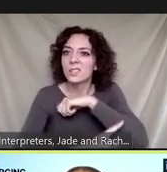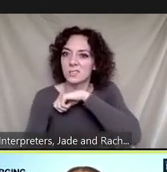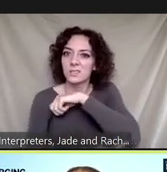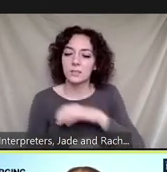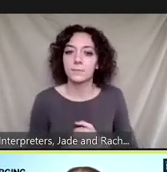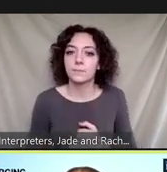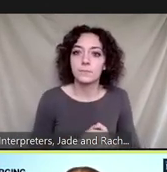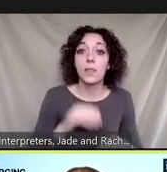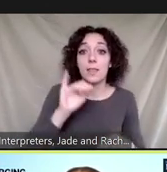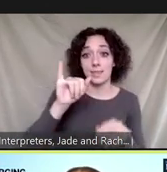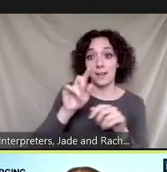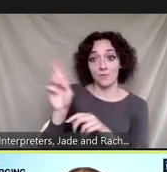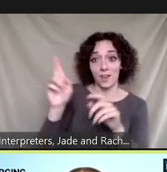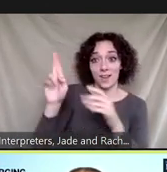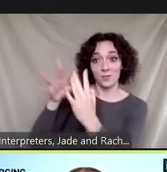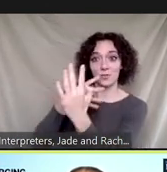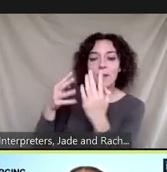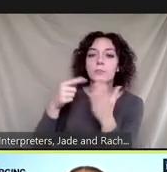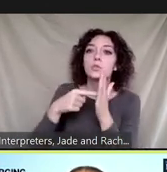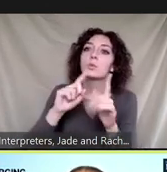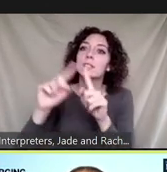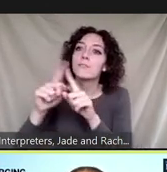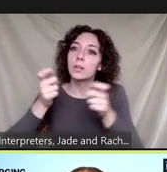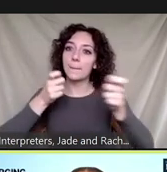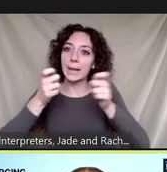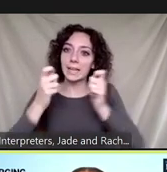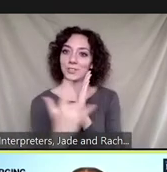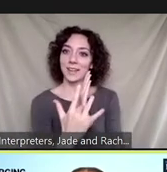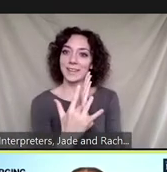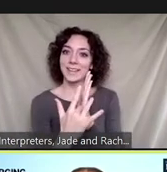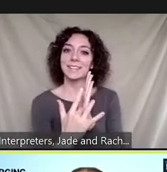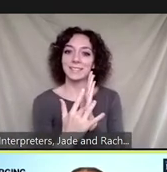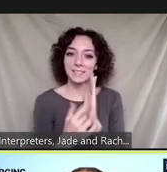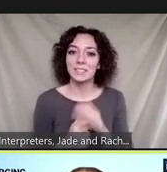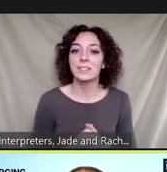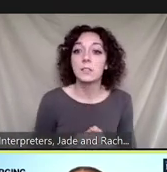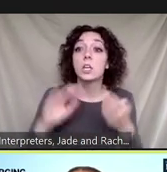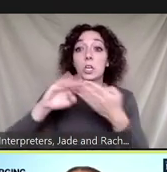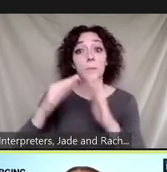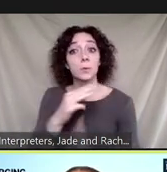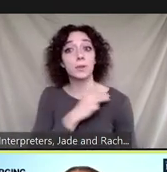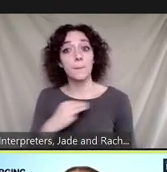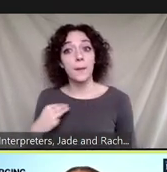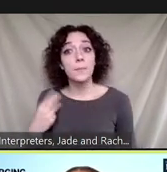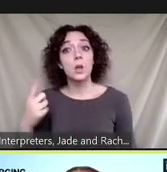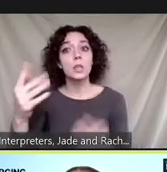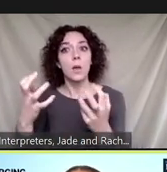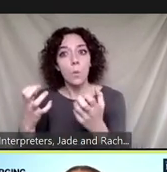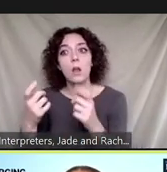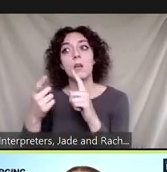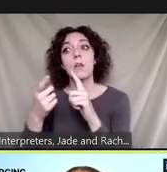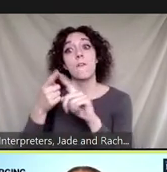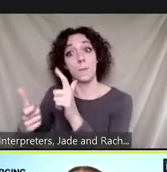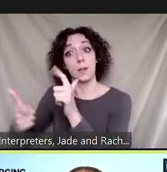current waste management techniques these are how things are currently written and community members want to go from larger area to